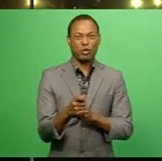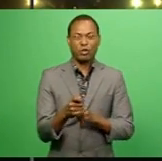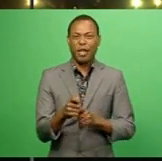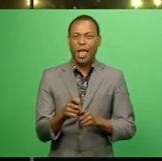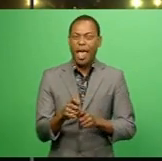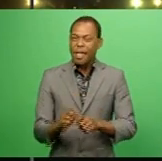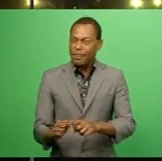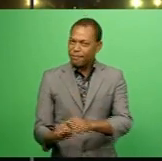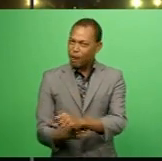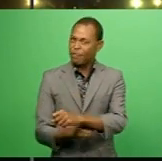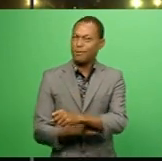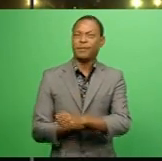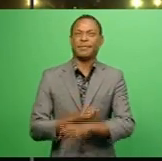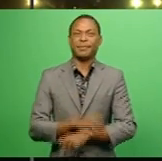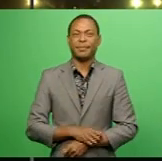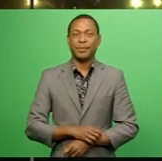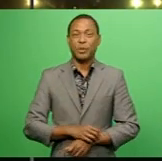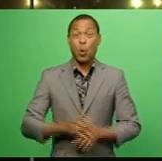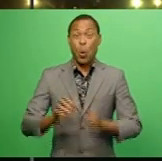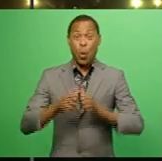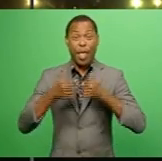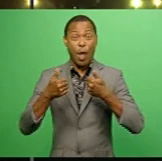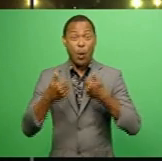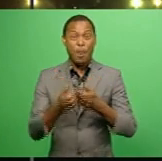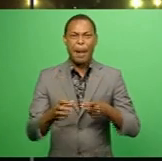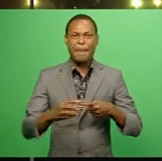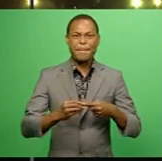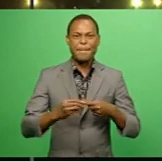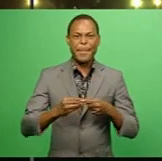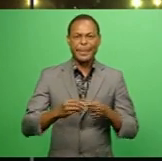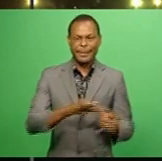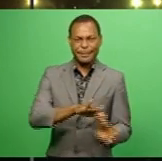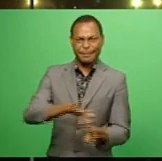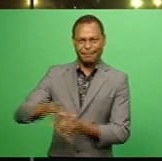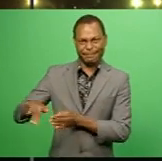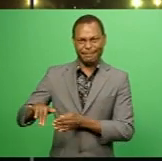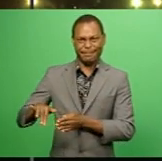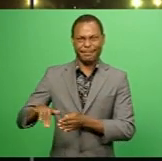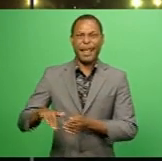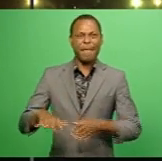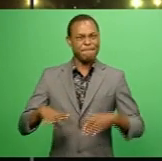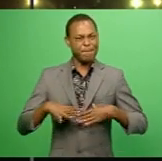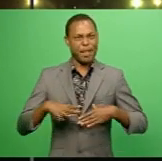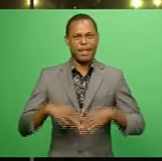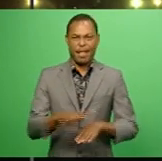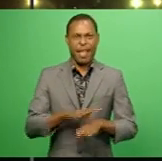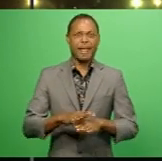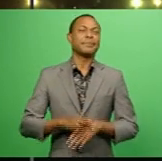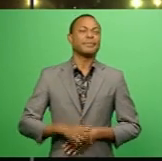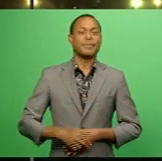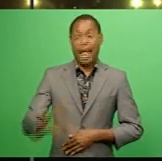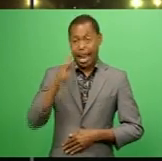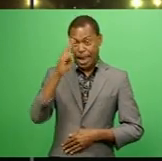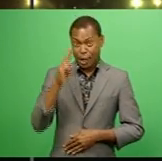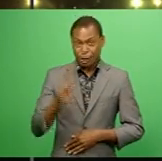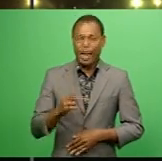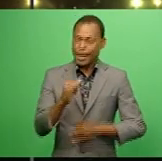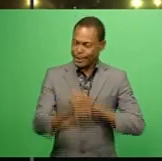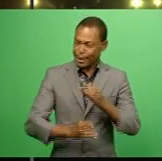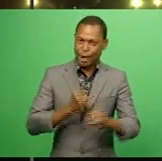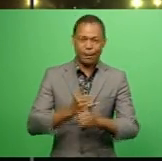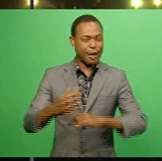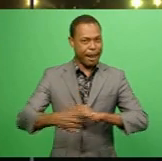government, rather the agreement, pursues a plastic-free land and marine environment not only at national level but internationally as well.